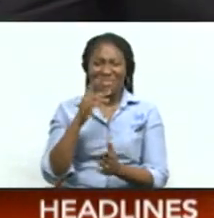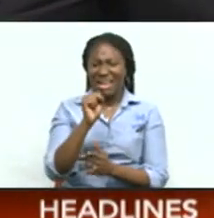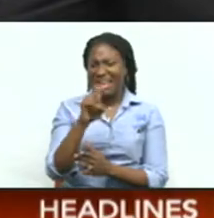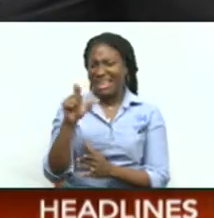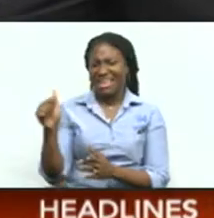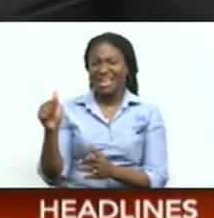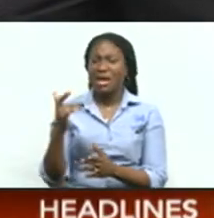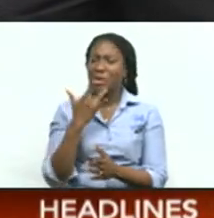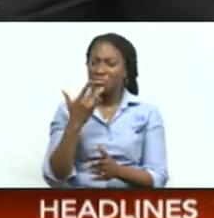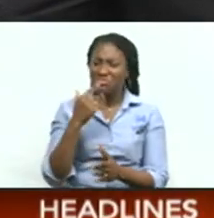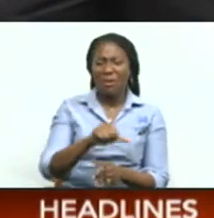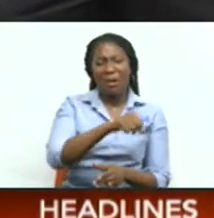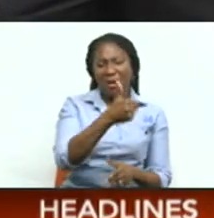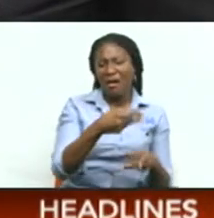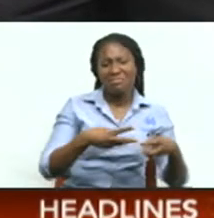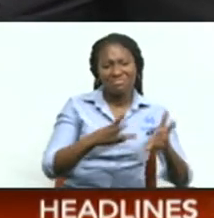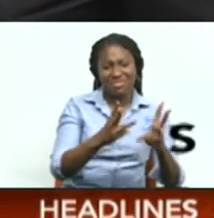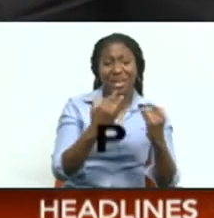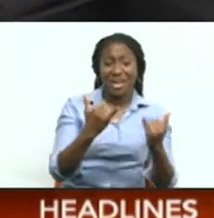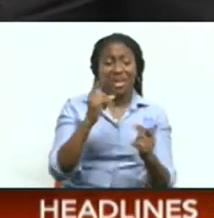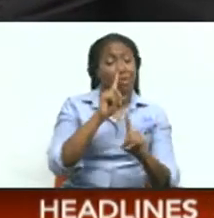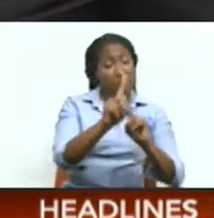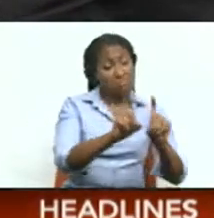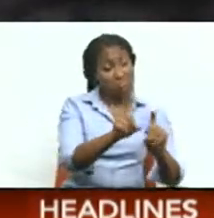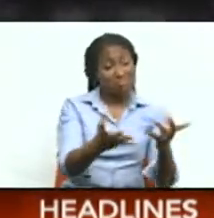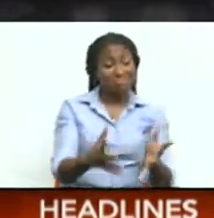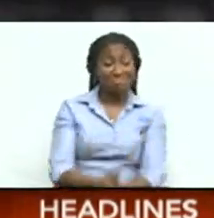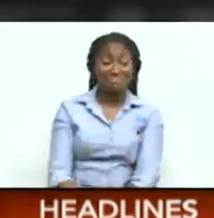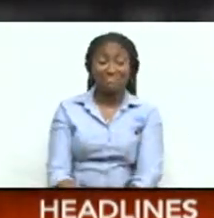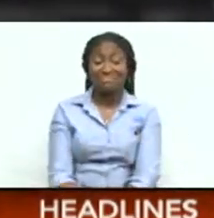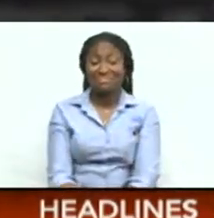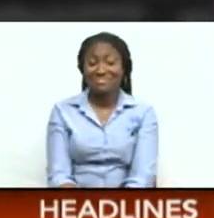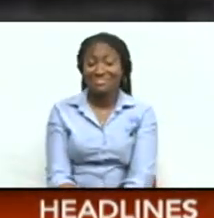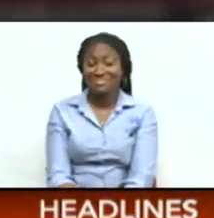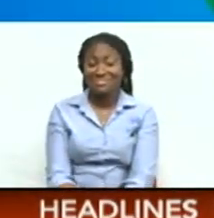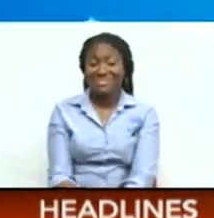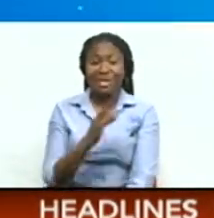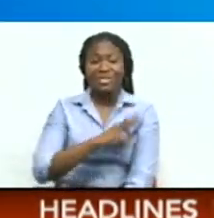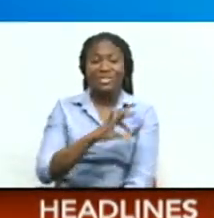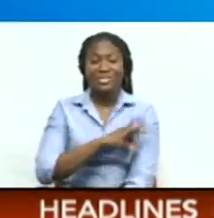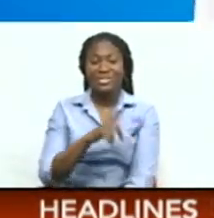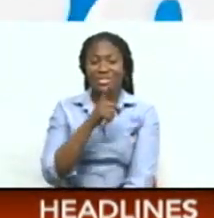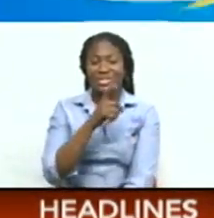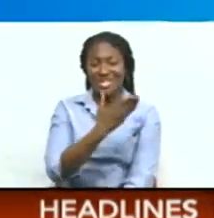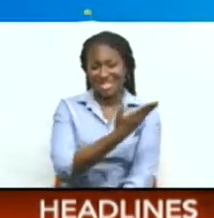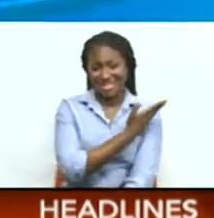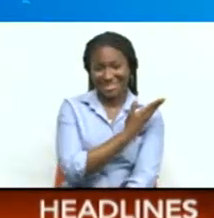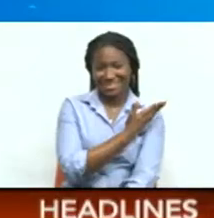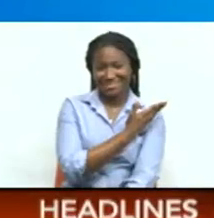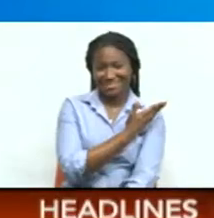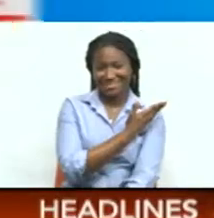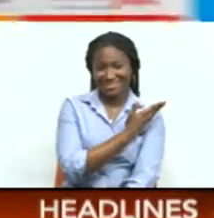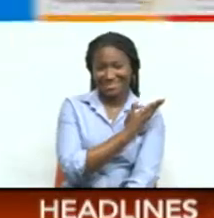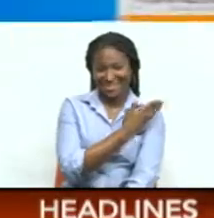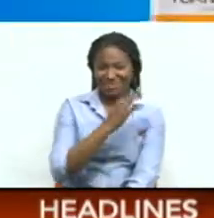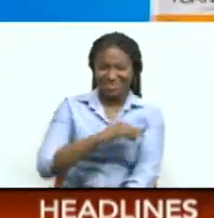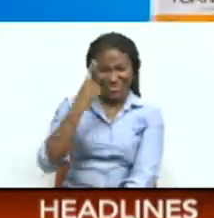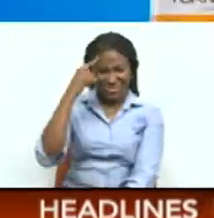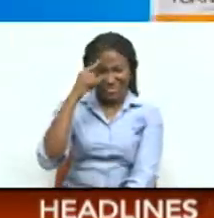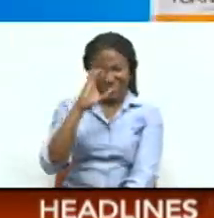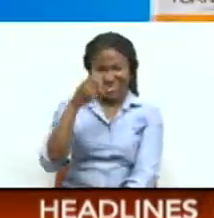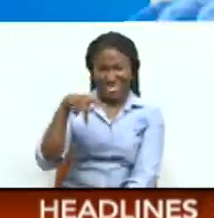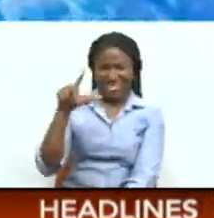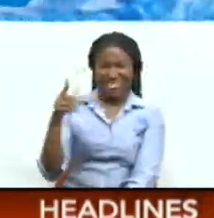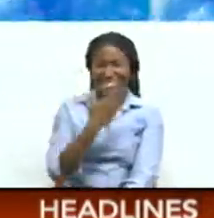to transition to secondary schools. Here's tonight's People Say. The People Say, brought to you by Excel Health TT, the